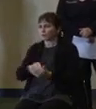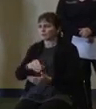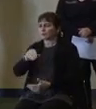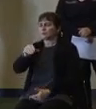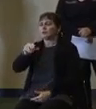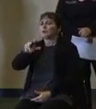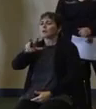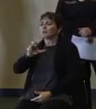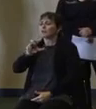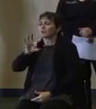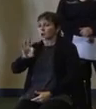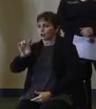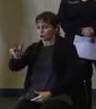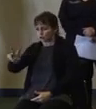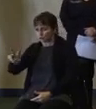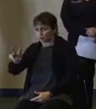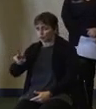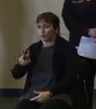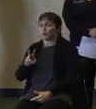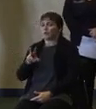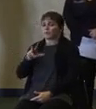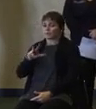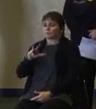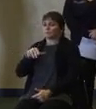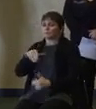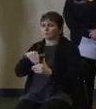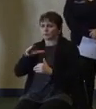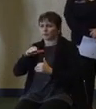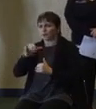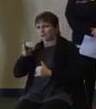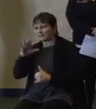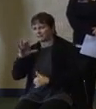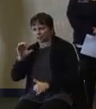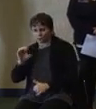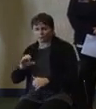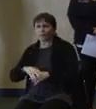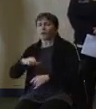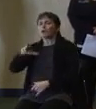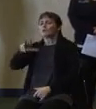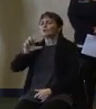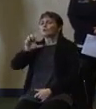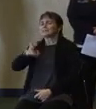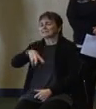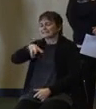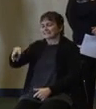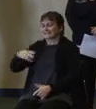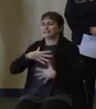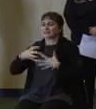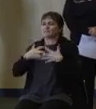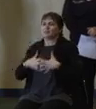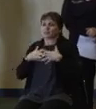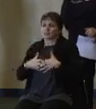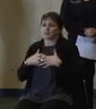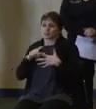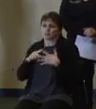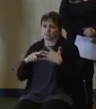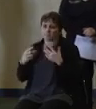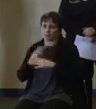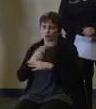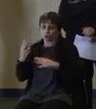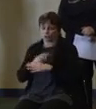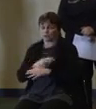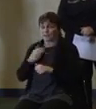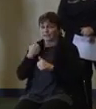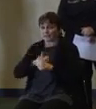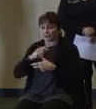with 516 ICU beds occupied, 366 ventilators currently in use. Each of those